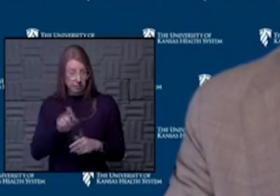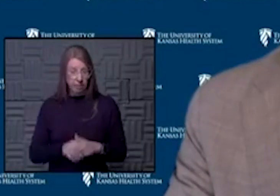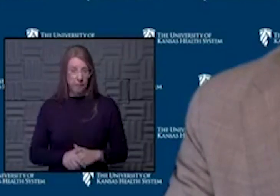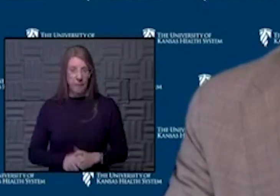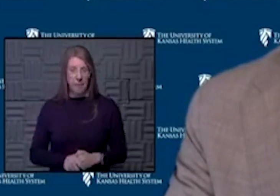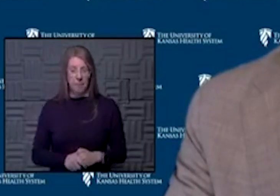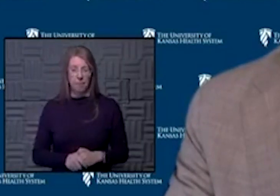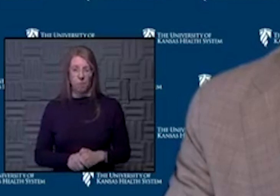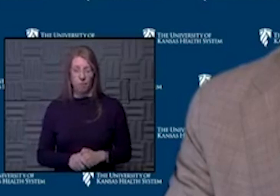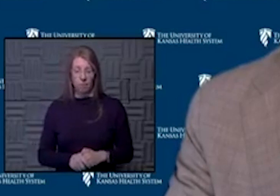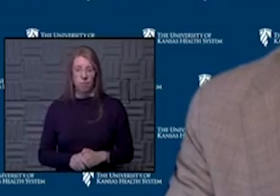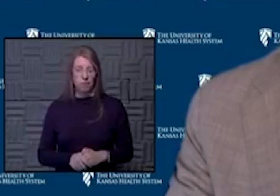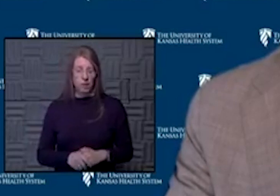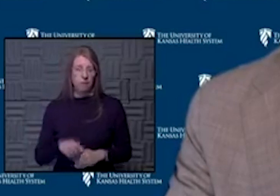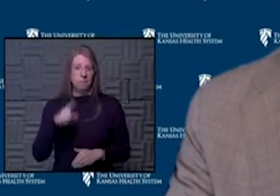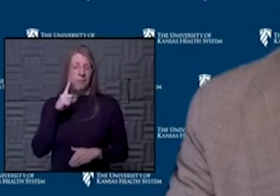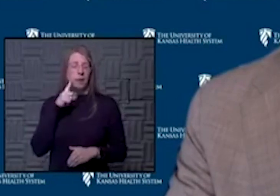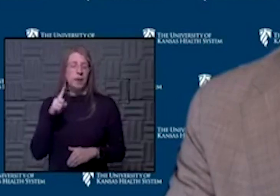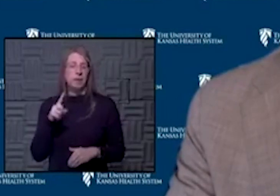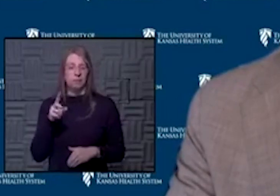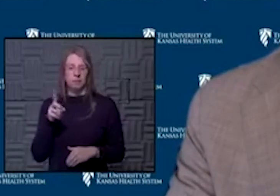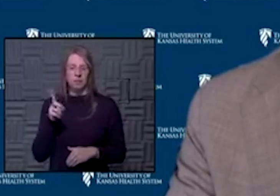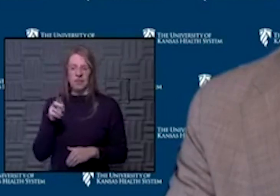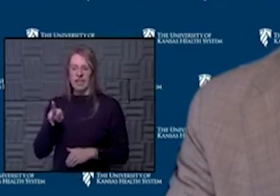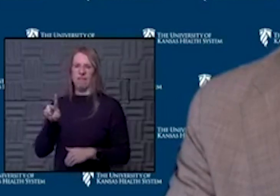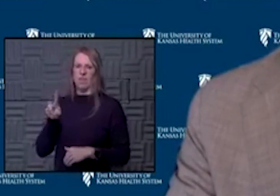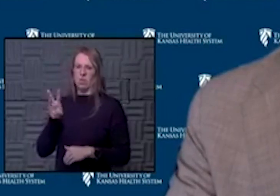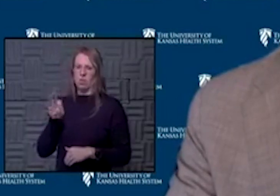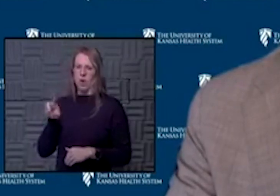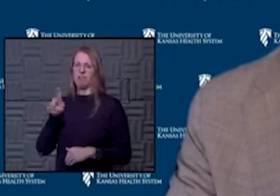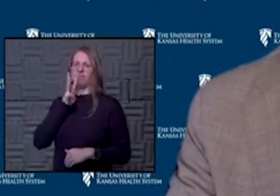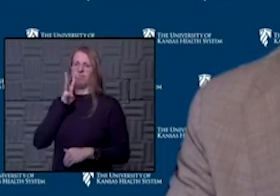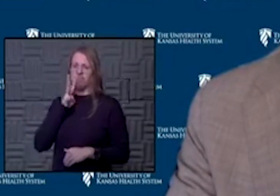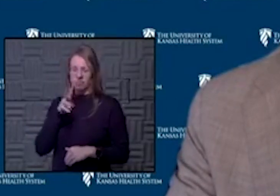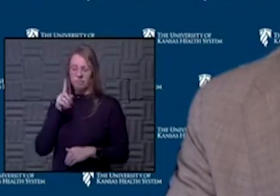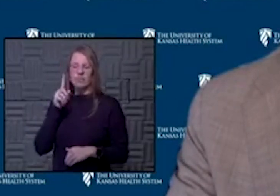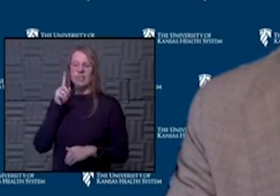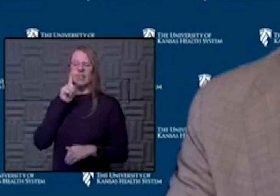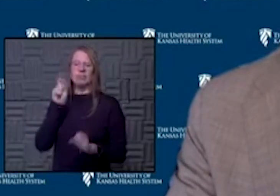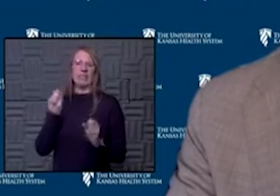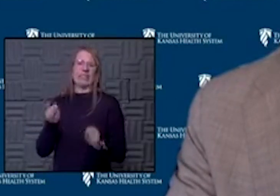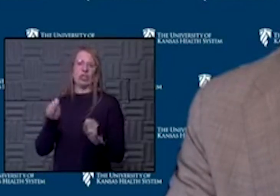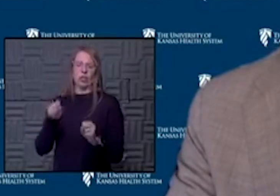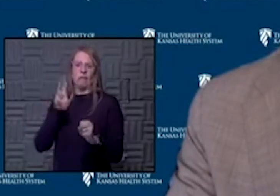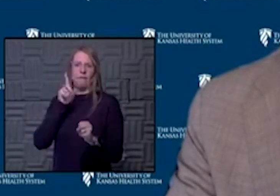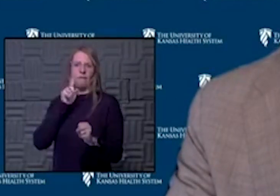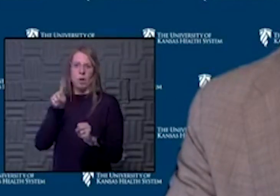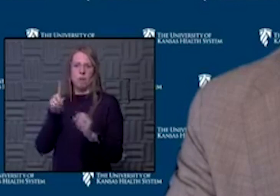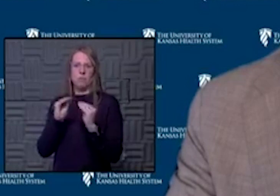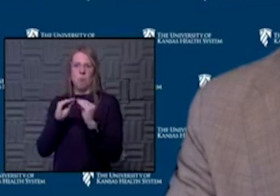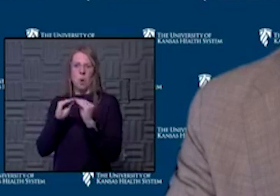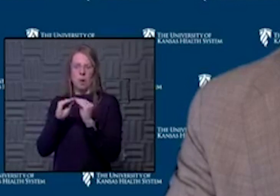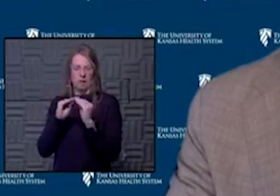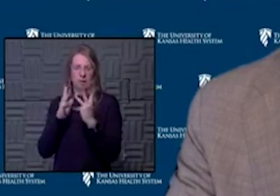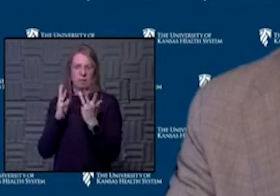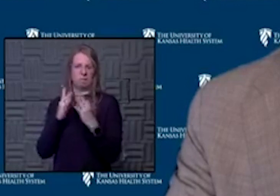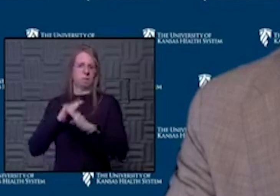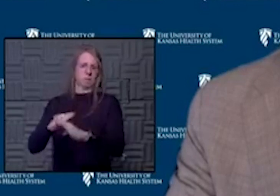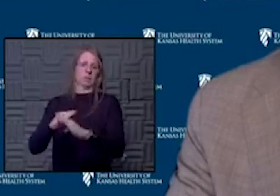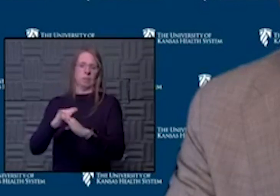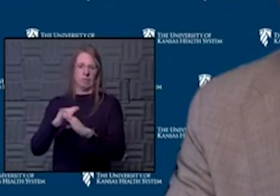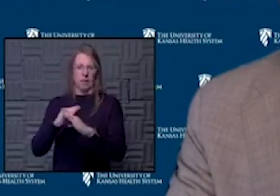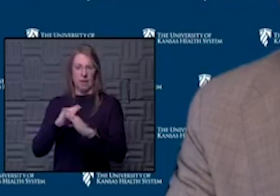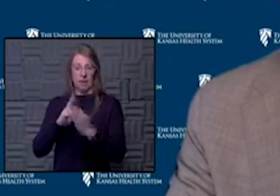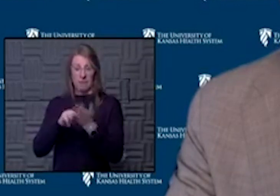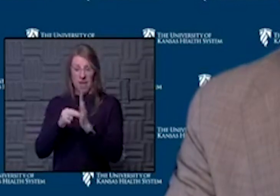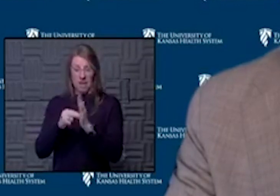I think that there's the potential for a need for further intervention for community risk mitigation. And whether that's a